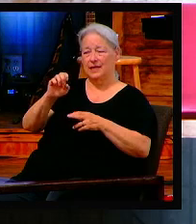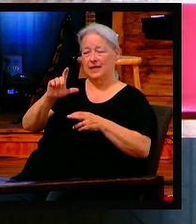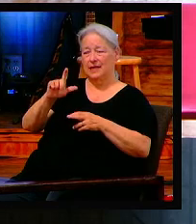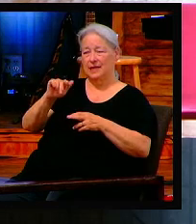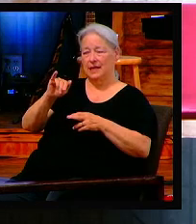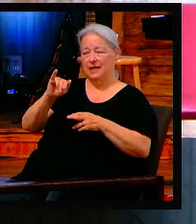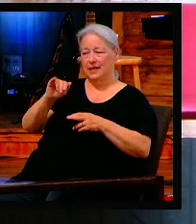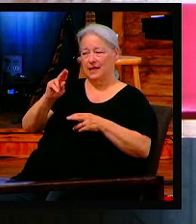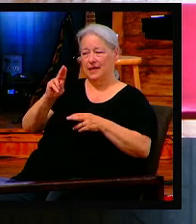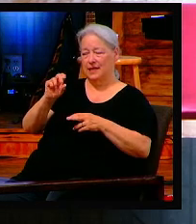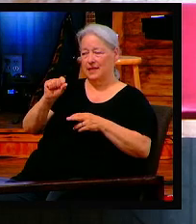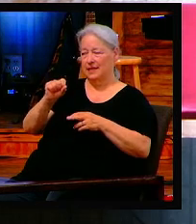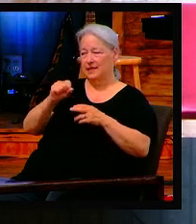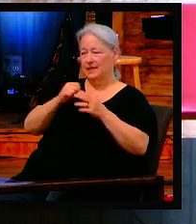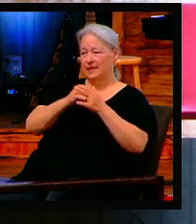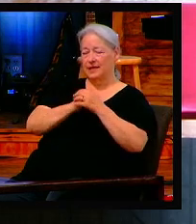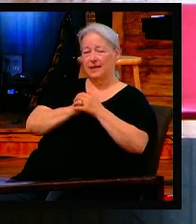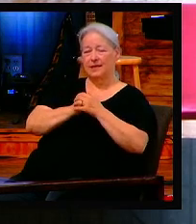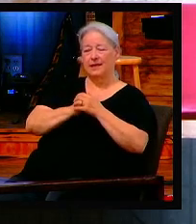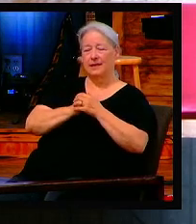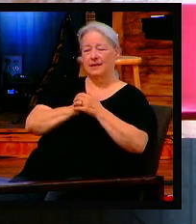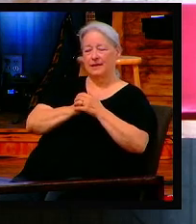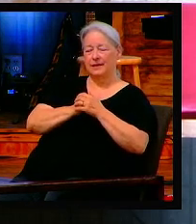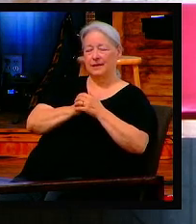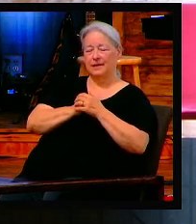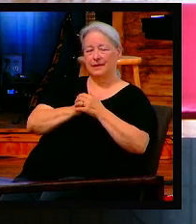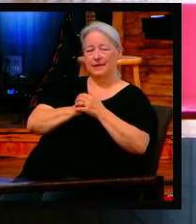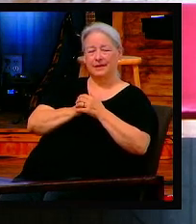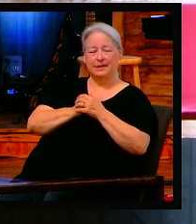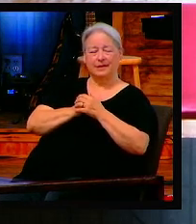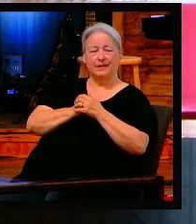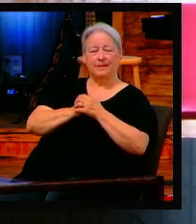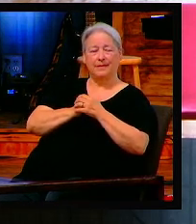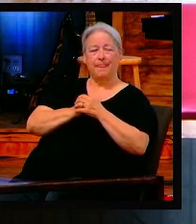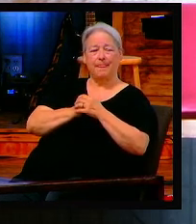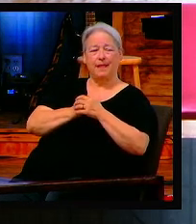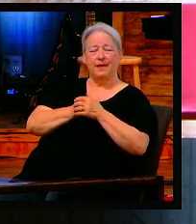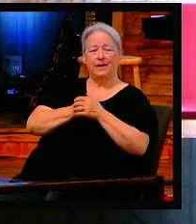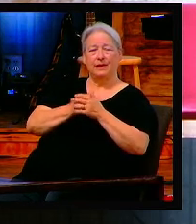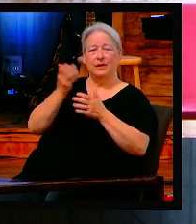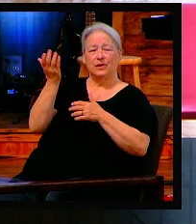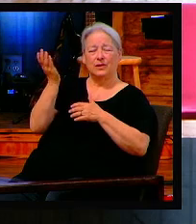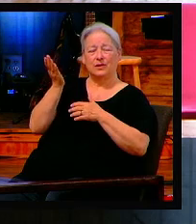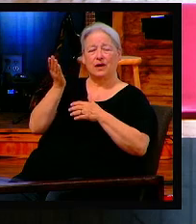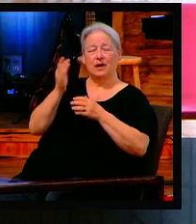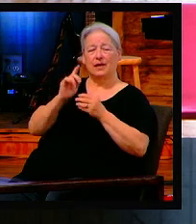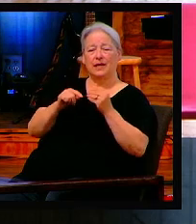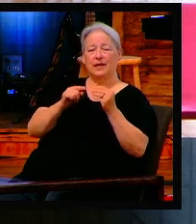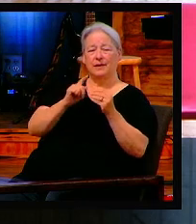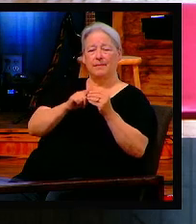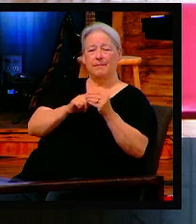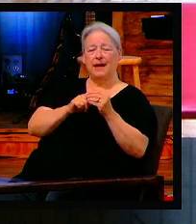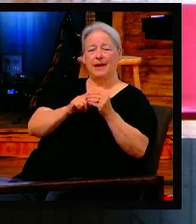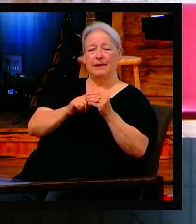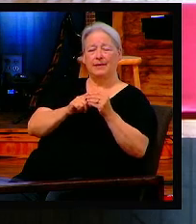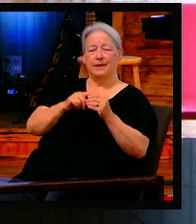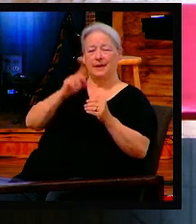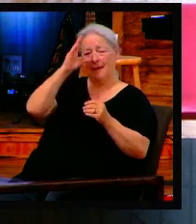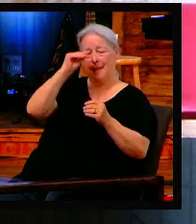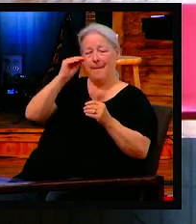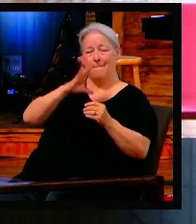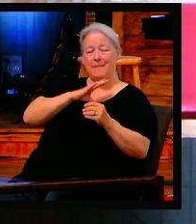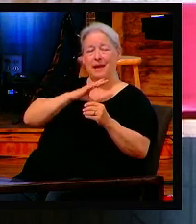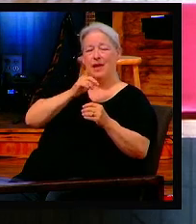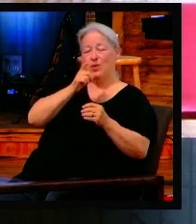If that was equated to the United States military, you're talking about a man that's either equivalent to a full bird colonel or a one-star